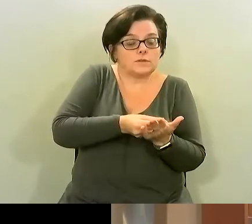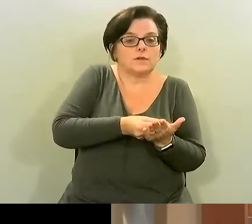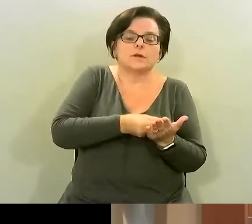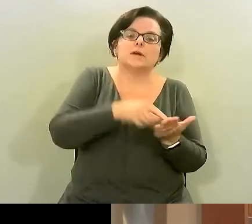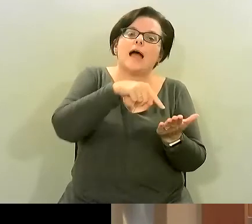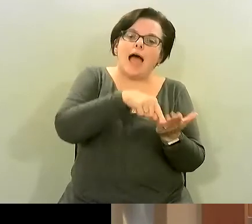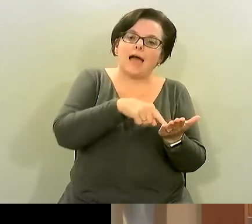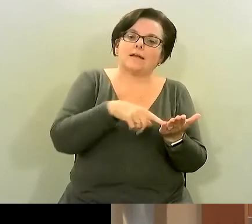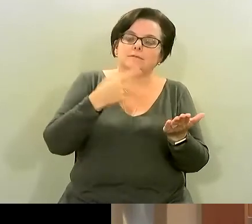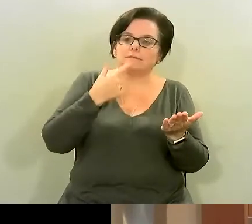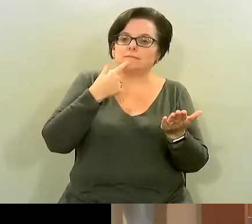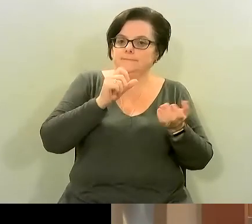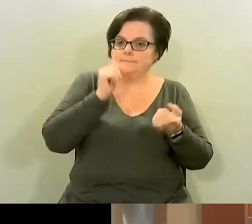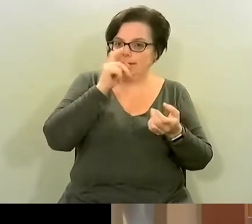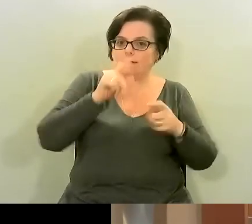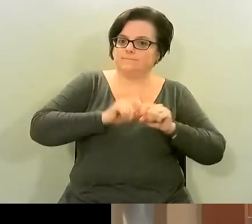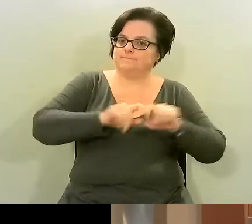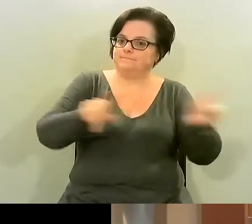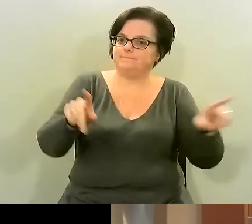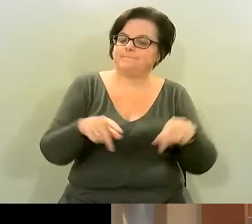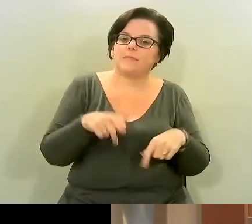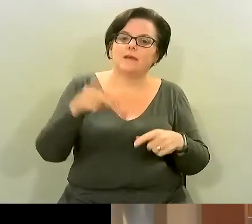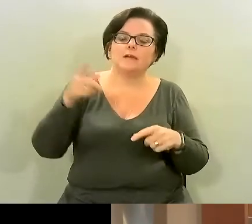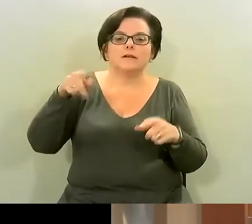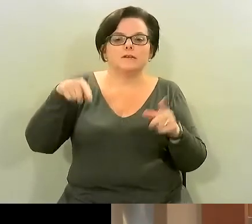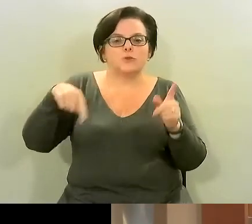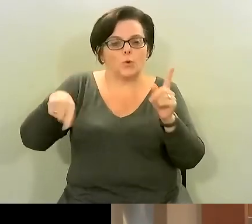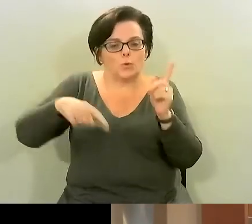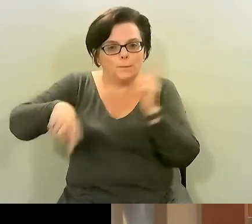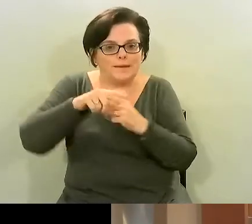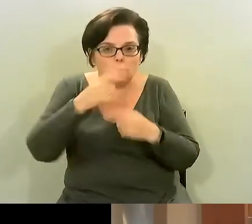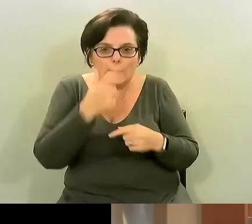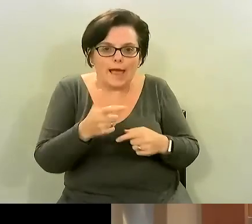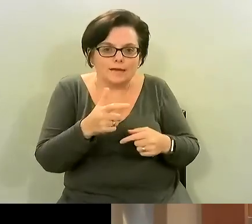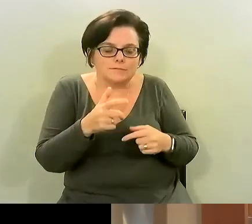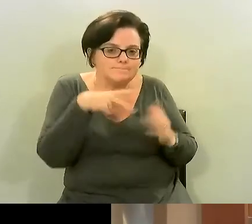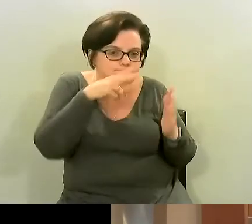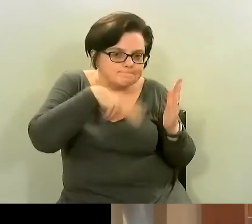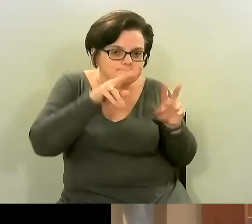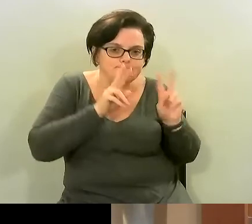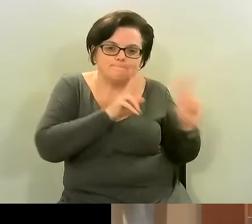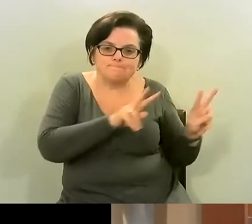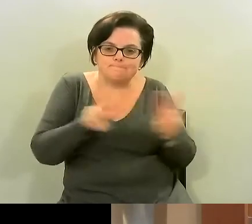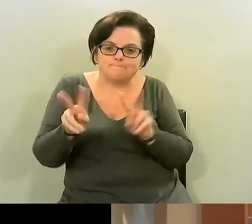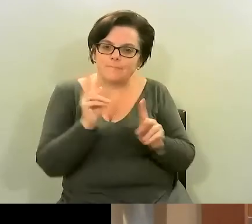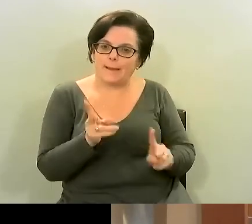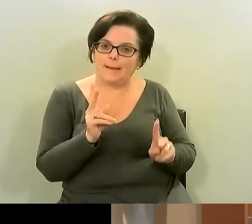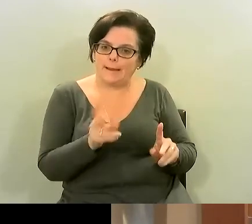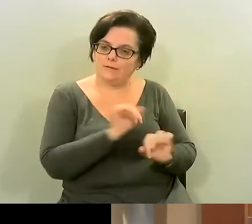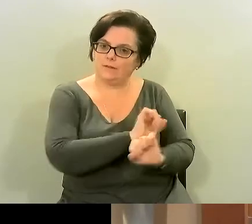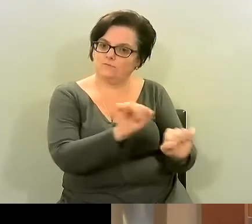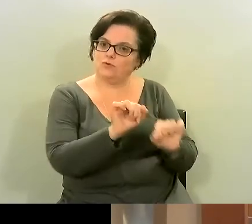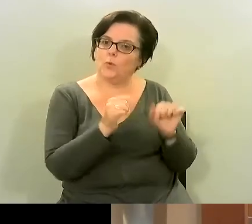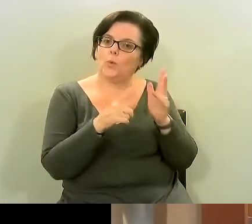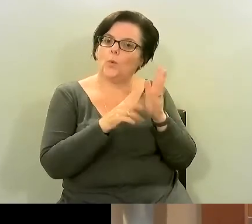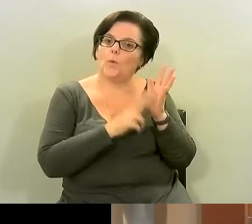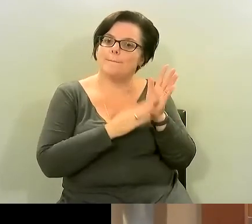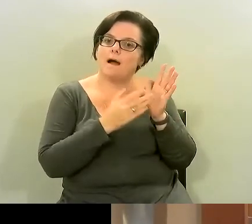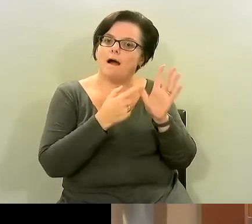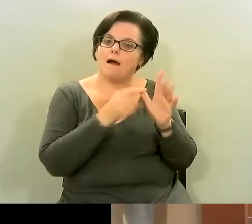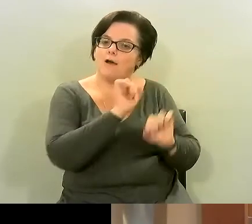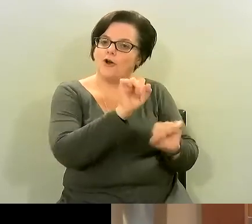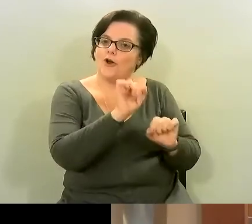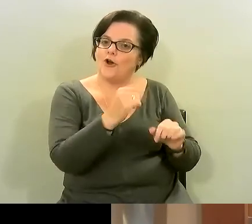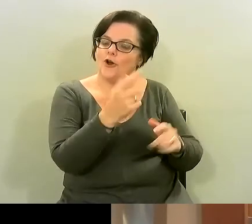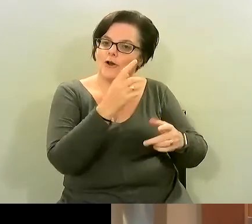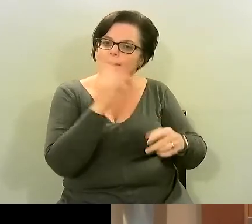people afterwards so they can catch the various gems of wisdom that um um has talked not only about cooking but actually